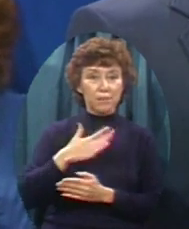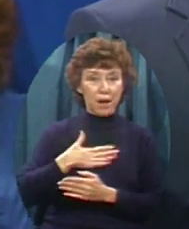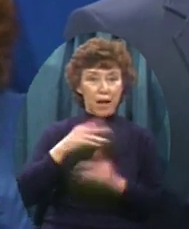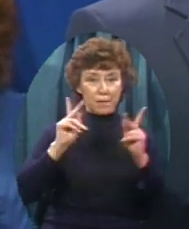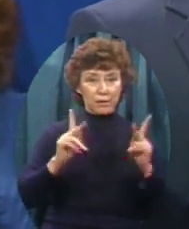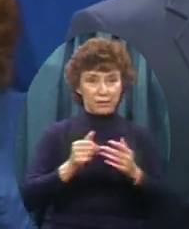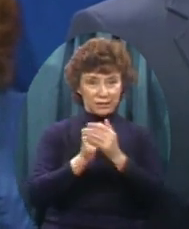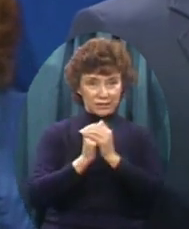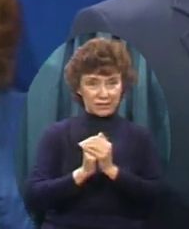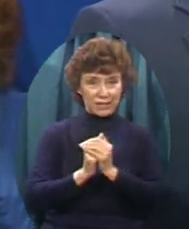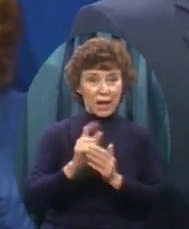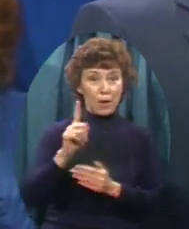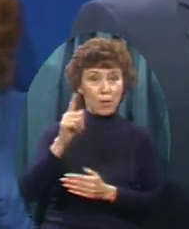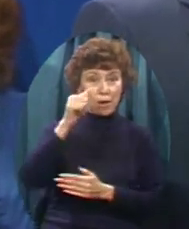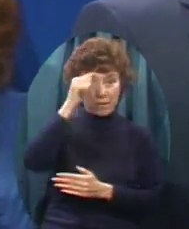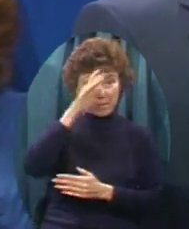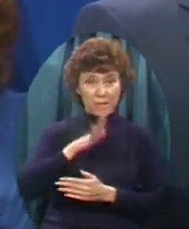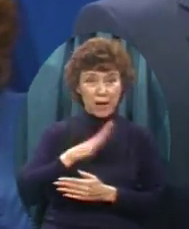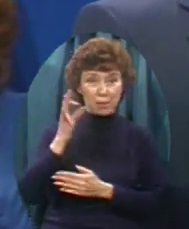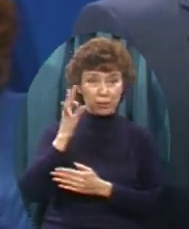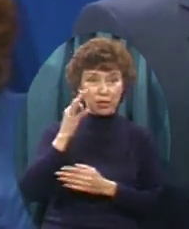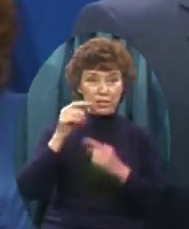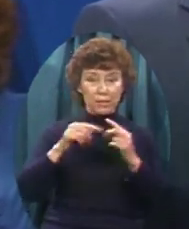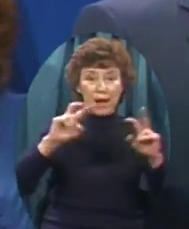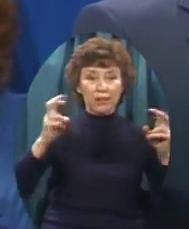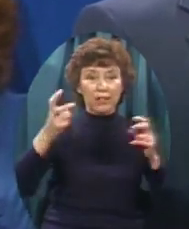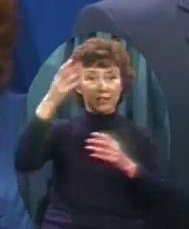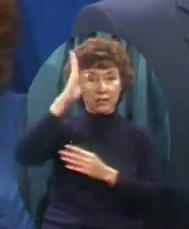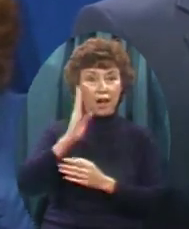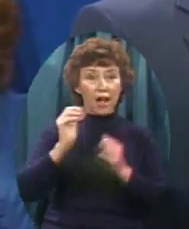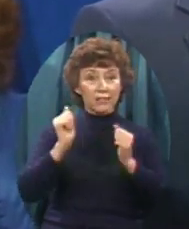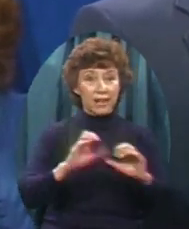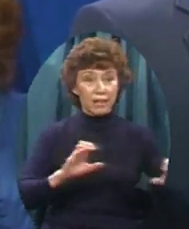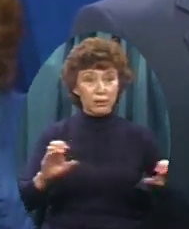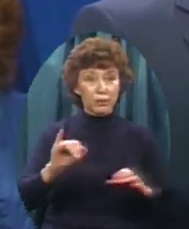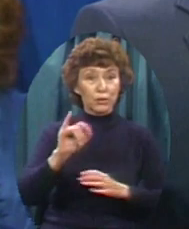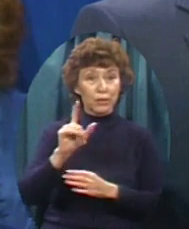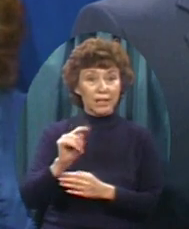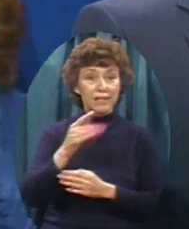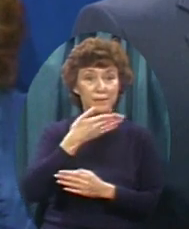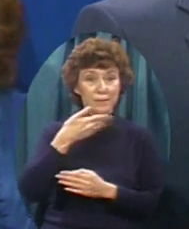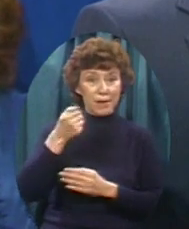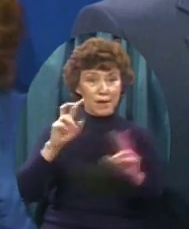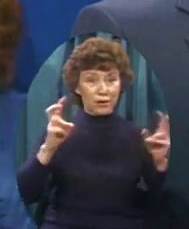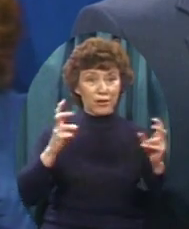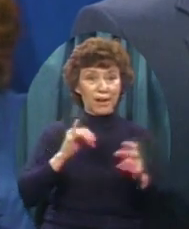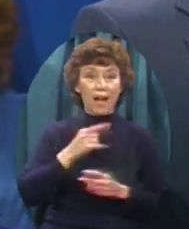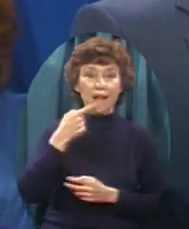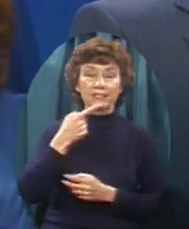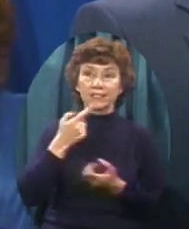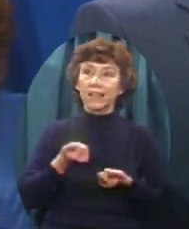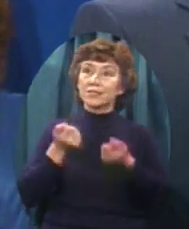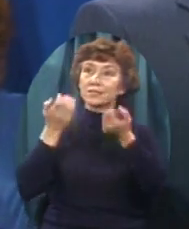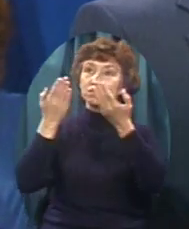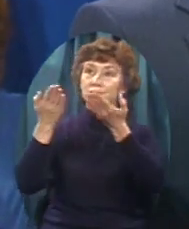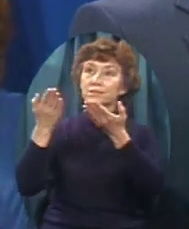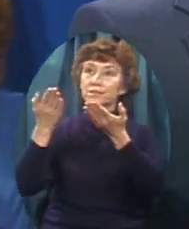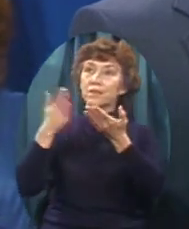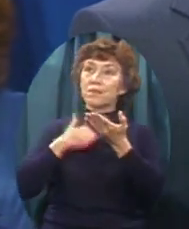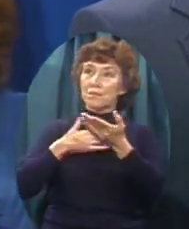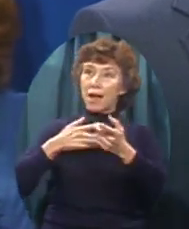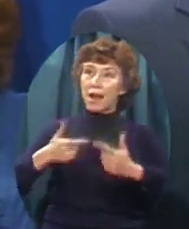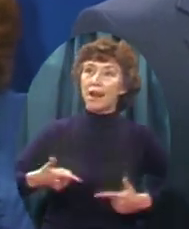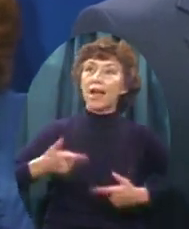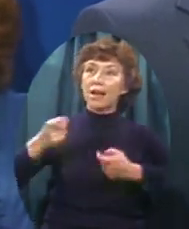sermon On God Can Do It Better At that point in time in my life I said, God, I want you to take my life And do whatever you want to do with it And through